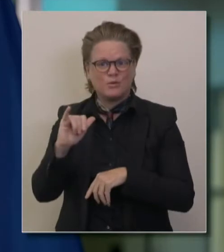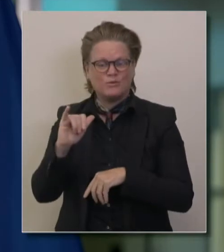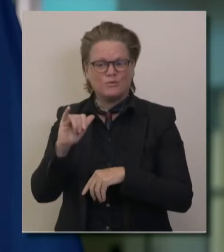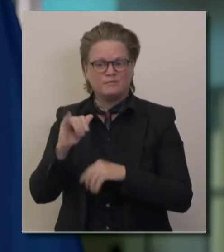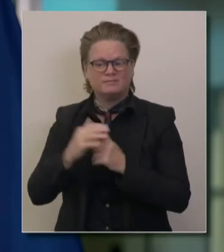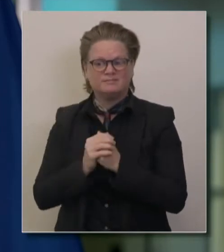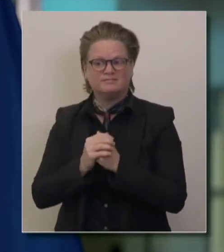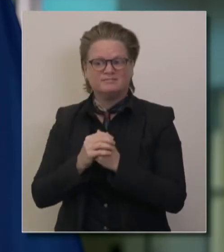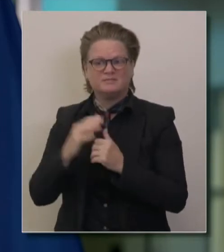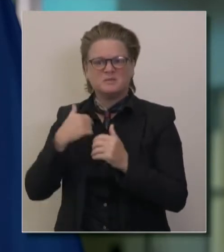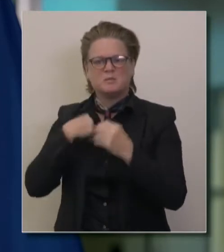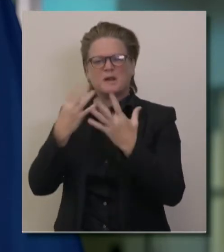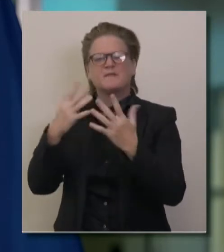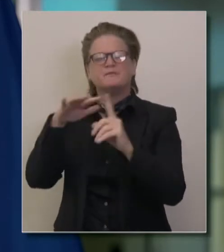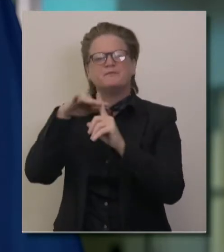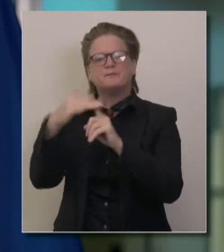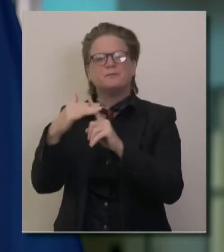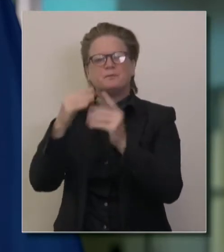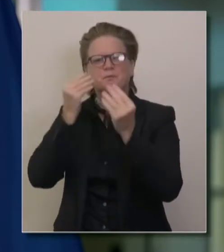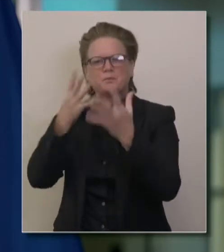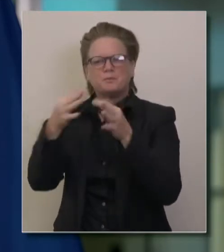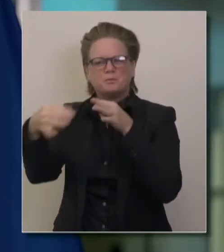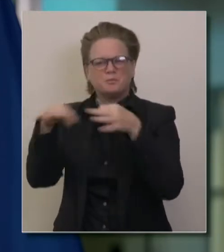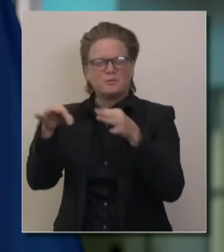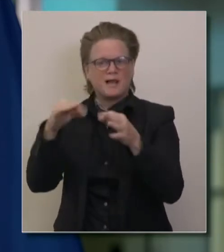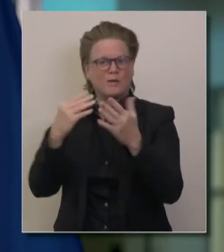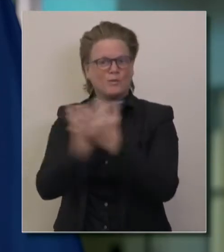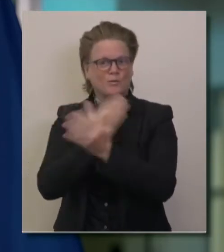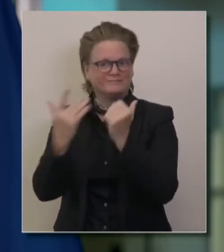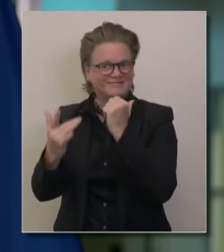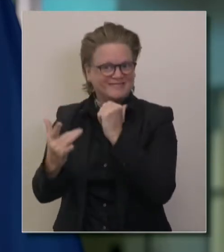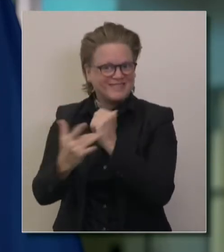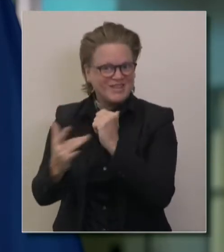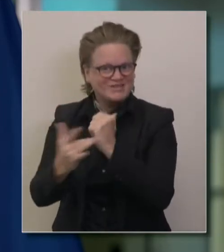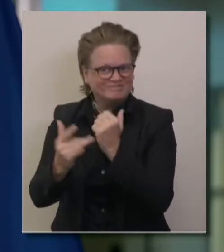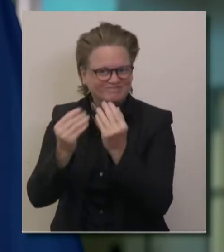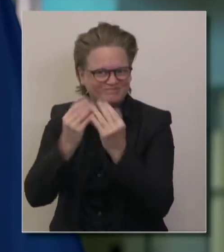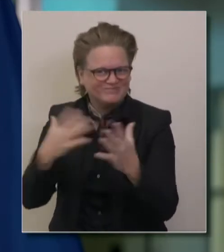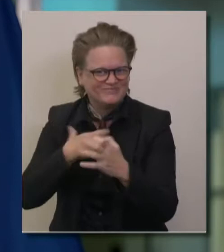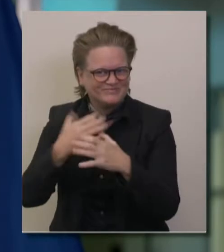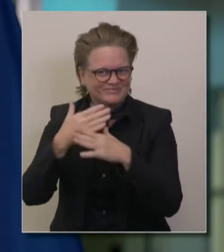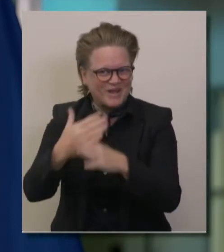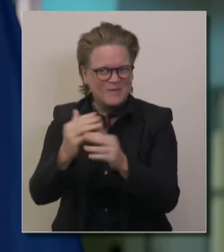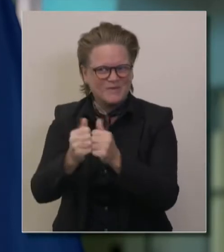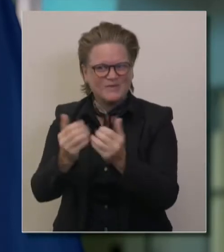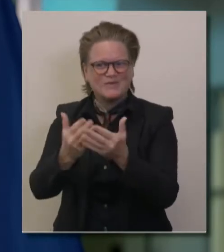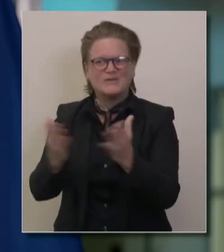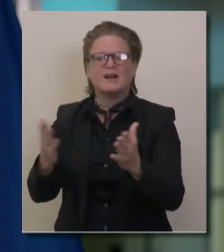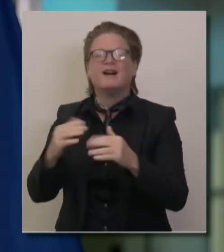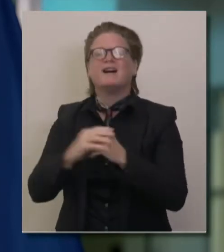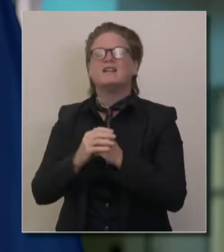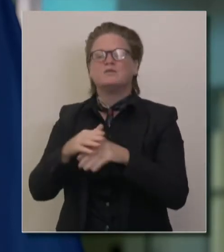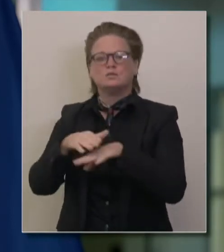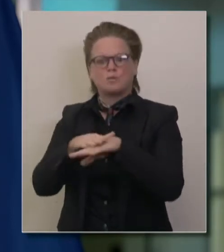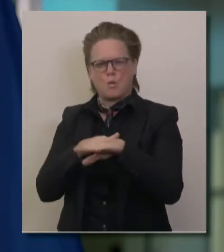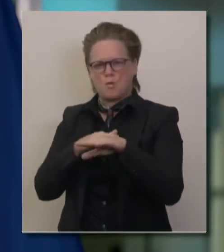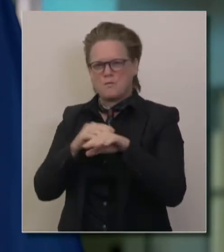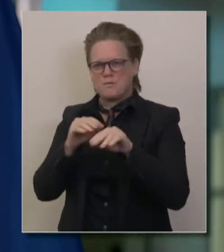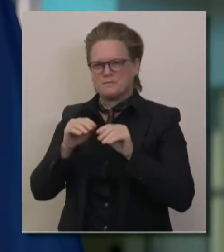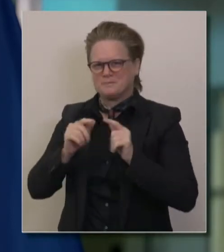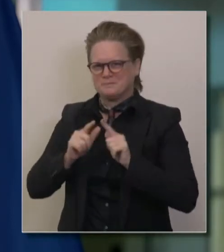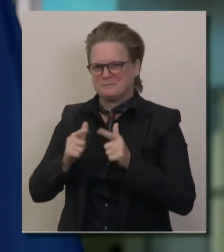and some information about some new technology that we're bringing to bear to slow the spread of COVID-19. There's been a lot of discussion